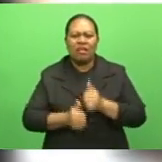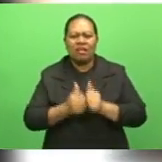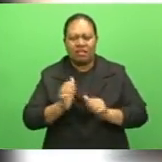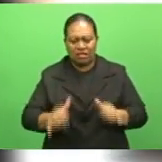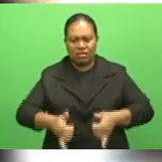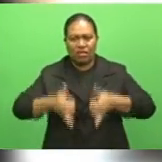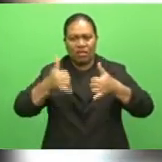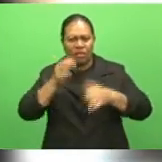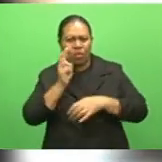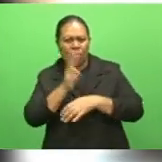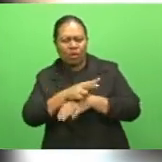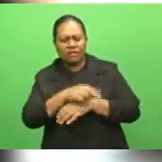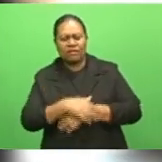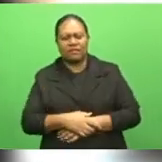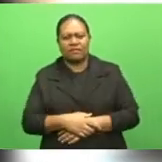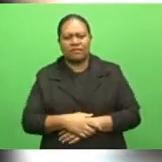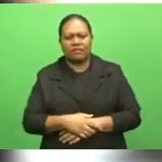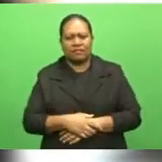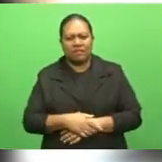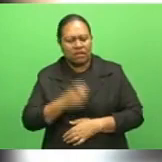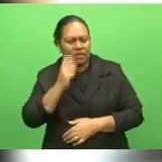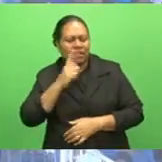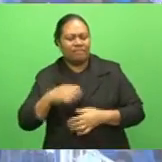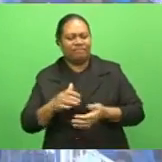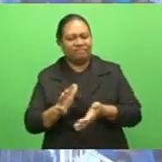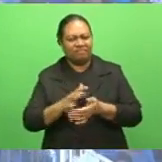I've enjoyed watching it.